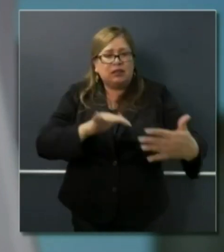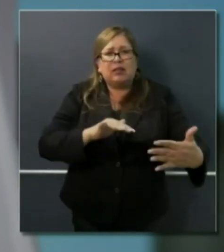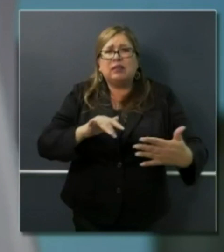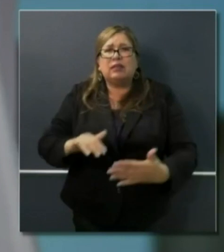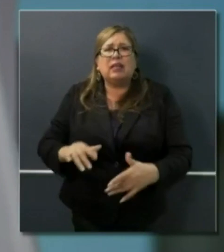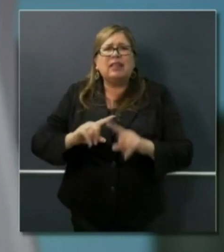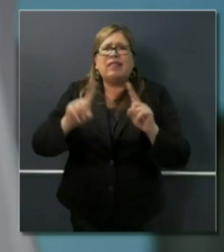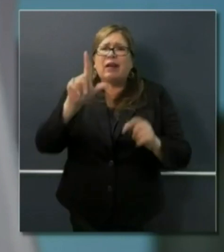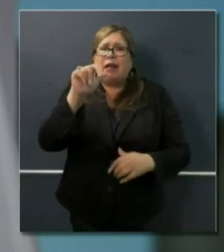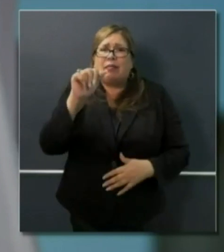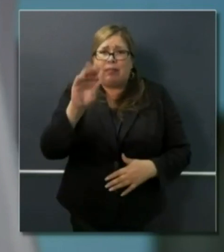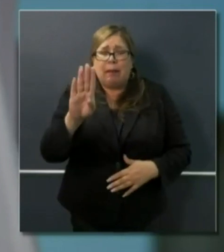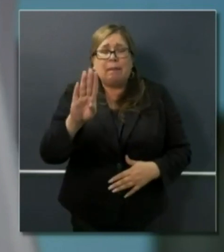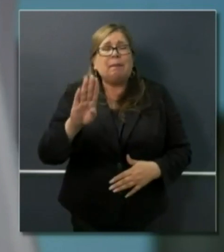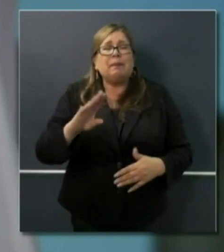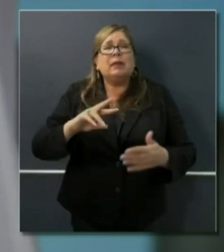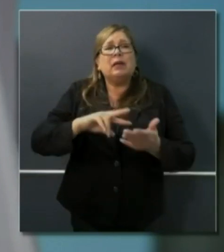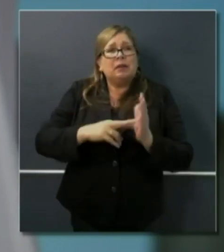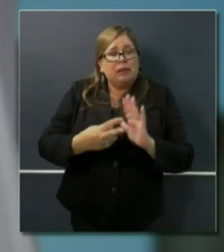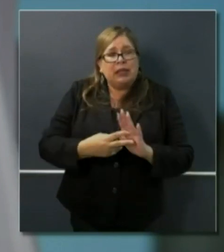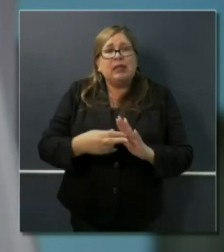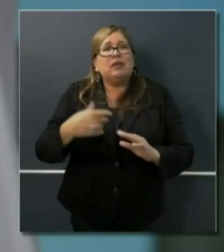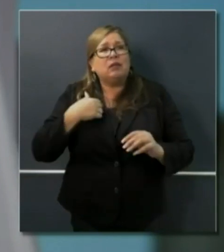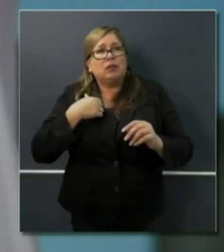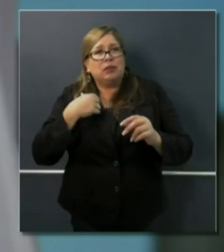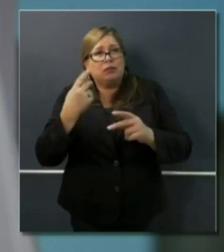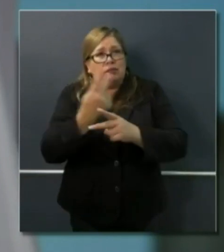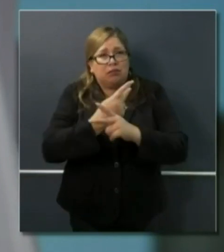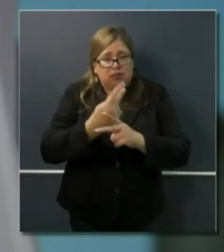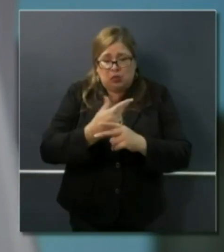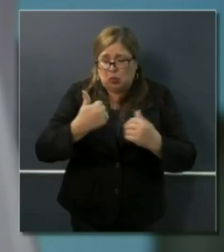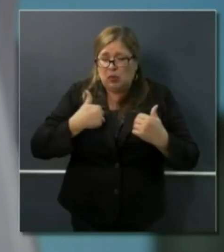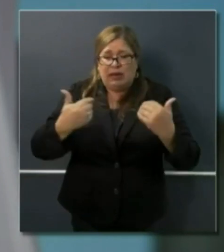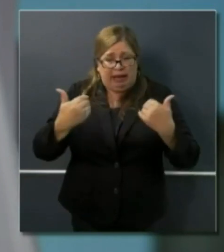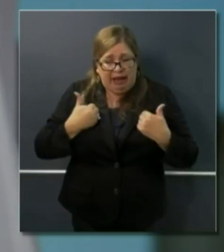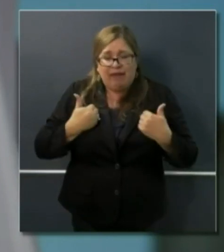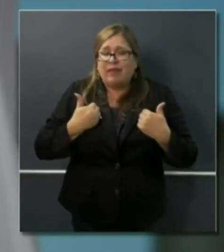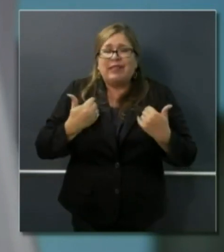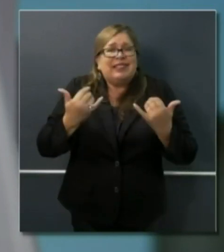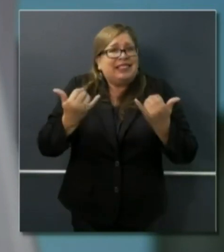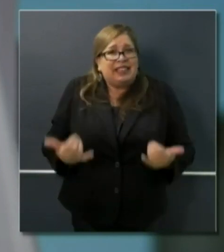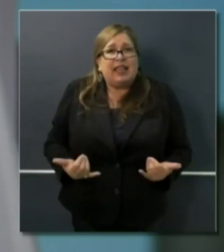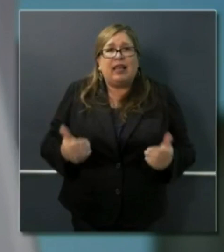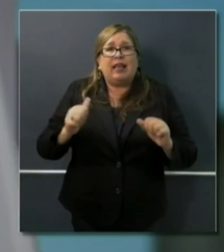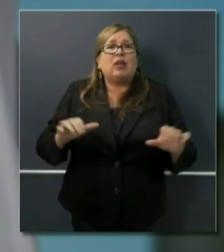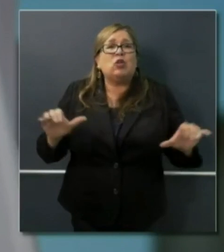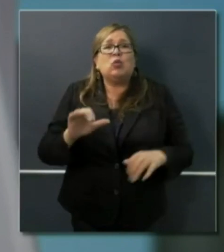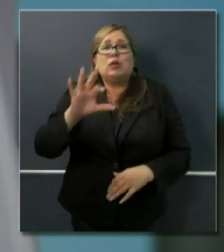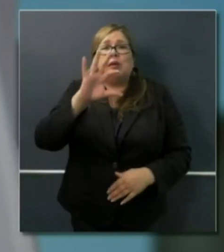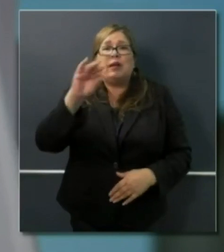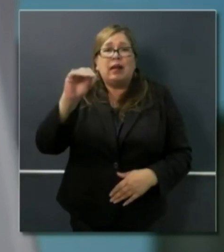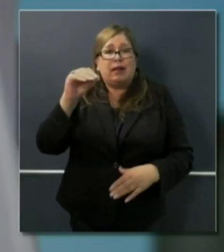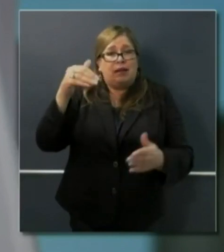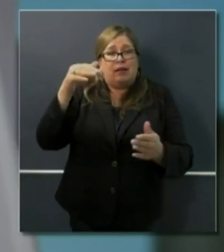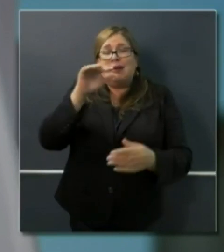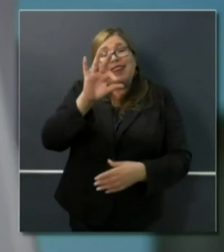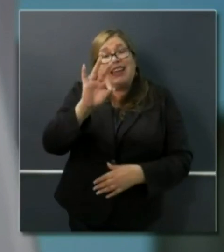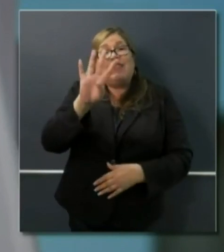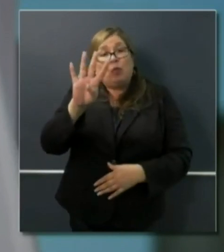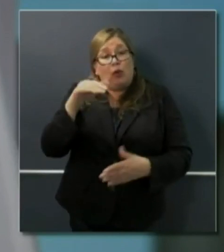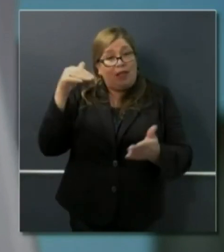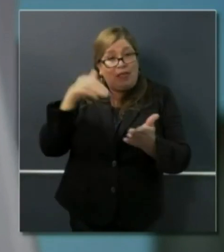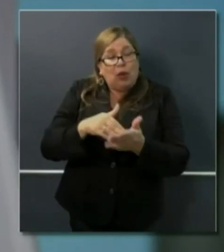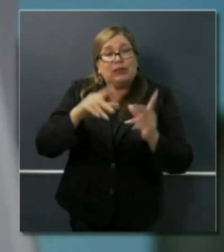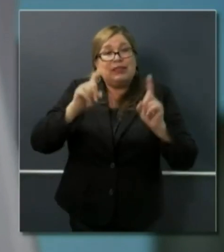we have the capability today with instruments that are already acquired and working to do up to 94,000 tests